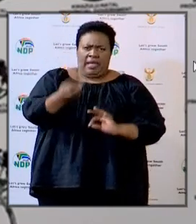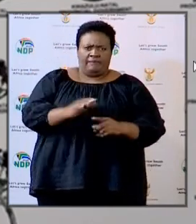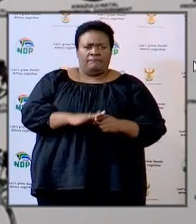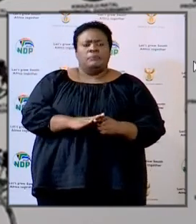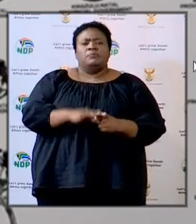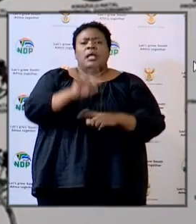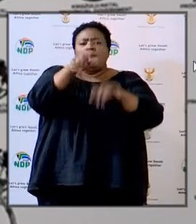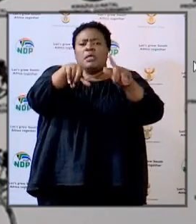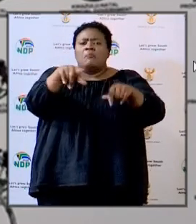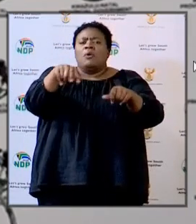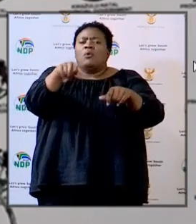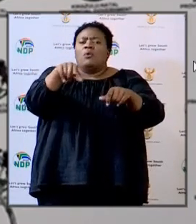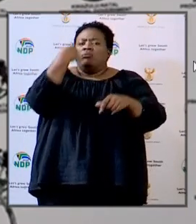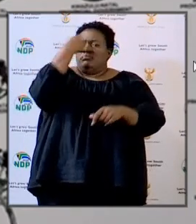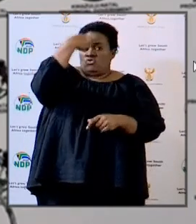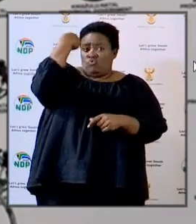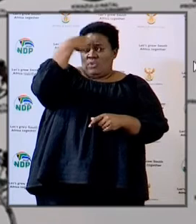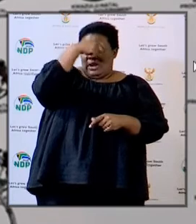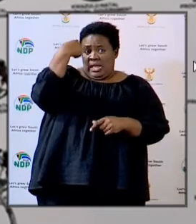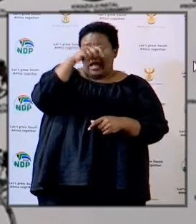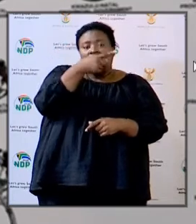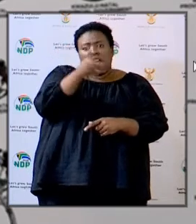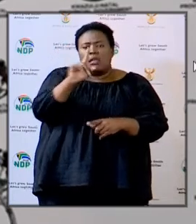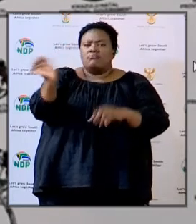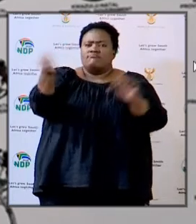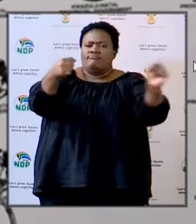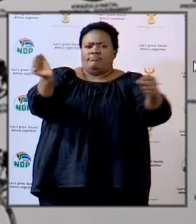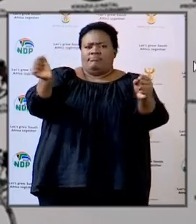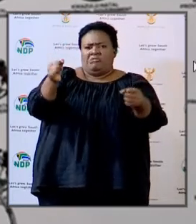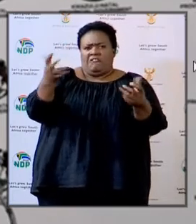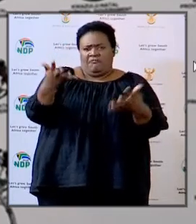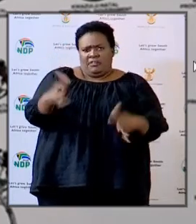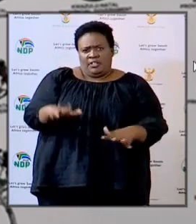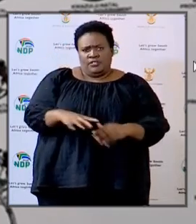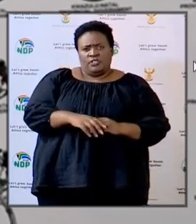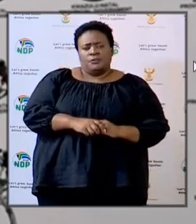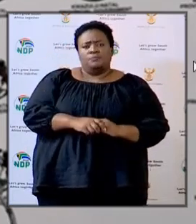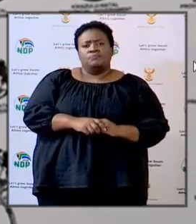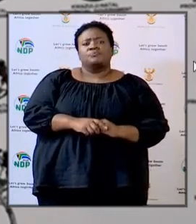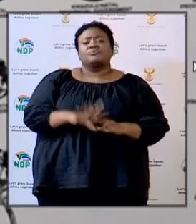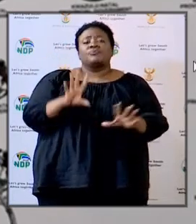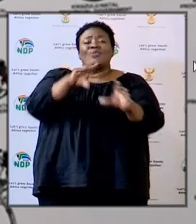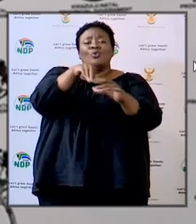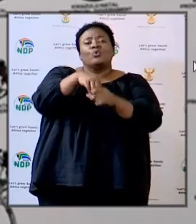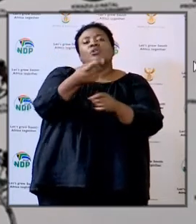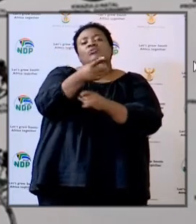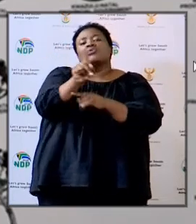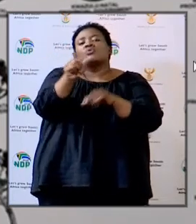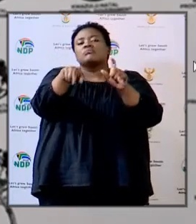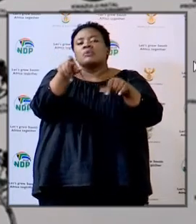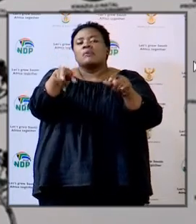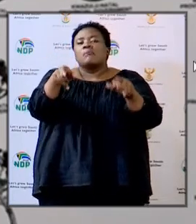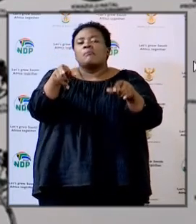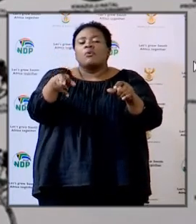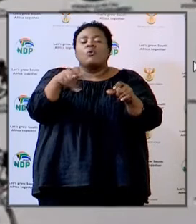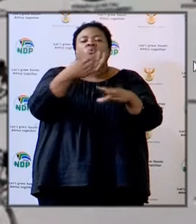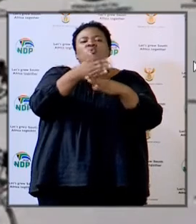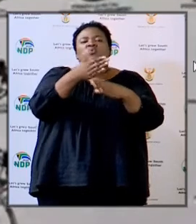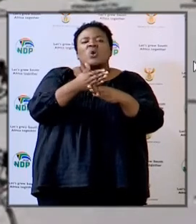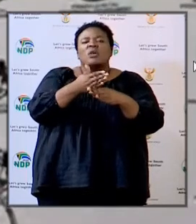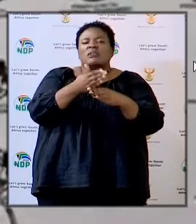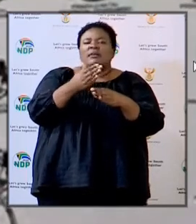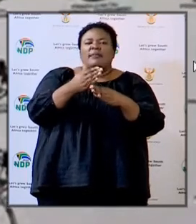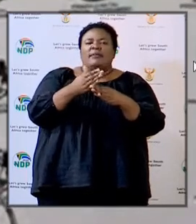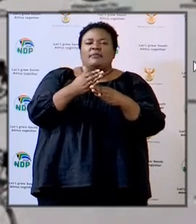Screeners have been appointed including those that will be stationed to all our scholar transport